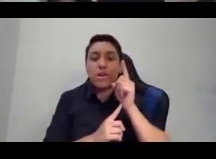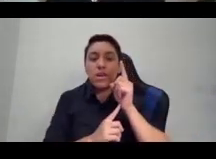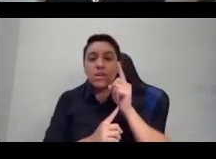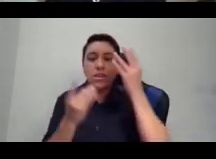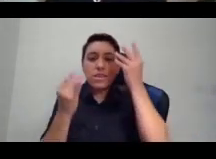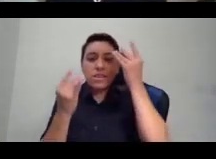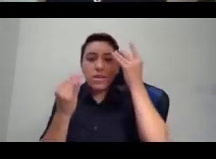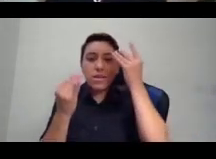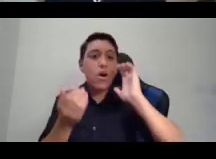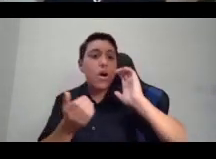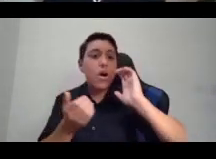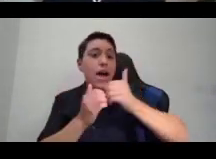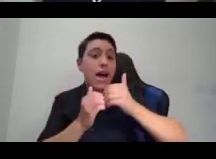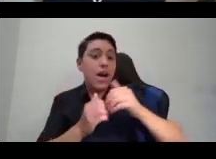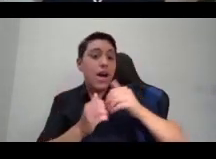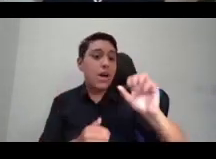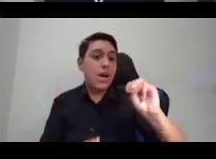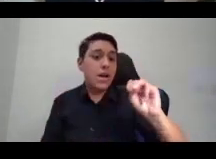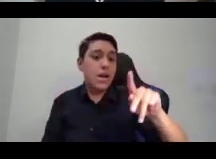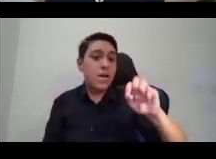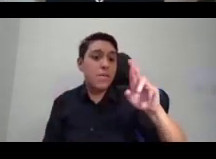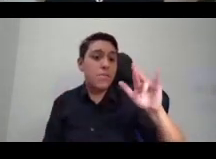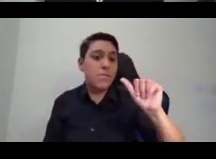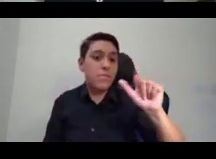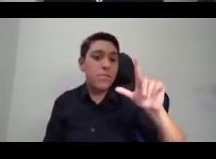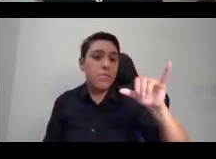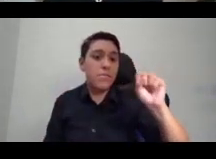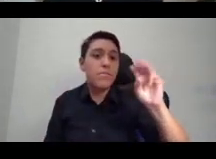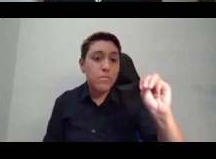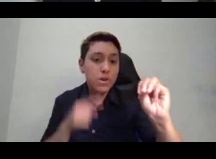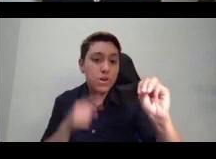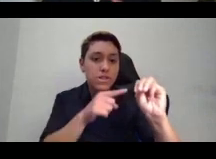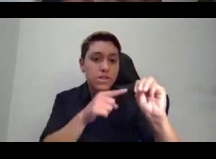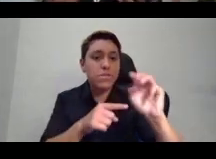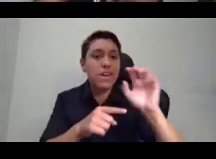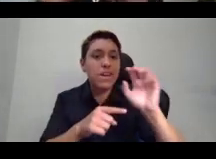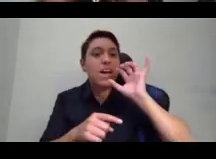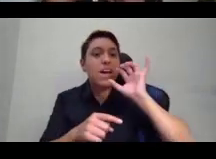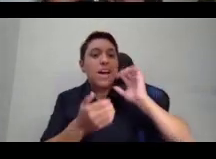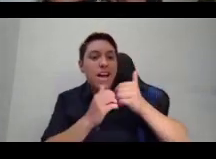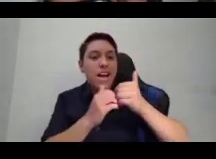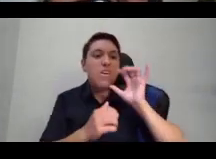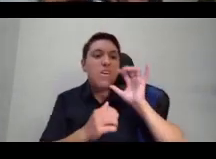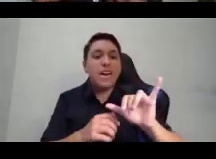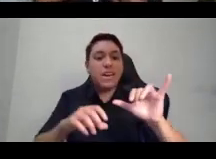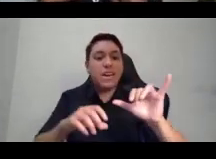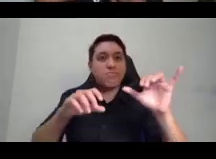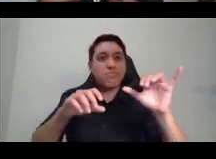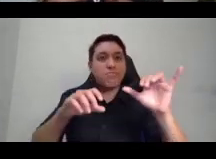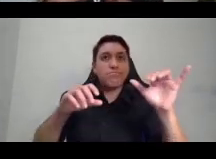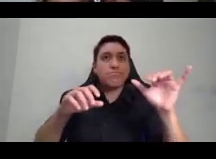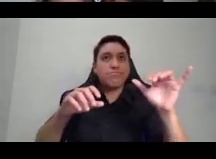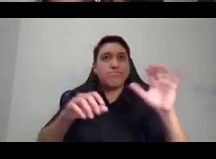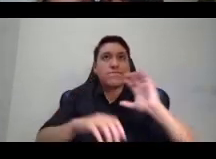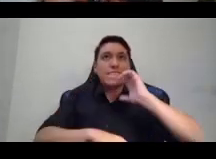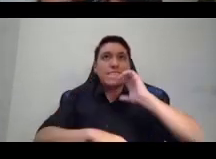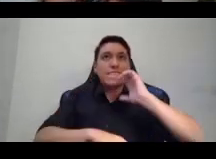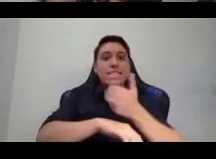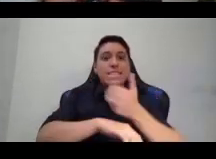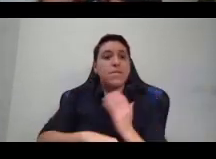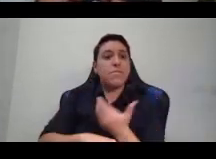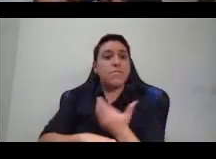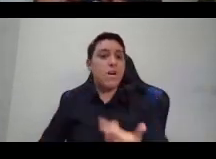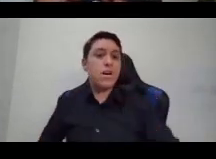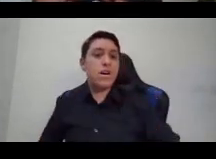our lives at the level of our clothing. So what I would like for us to do for this activity is to just take a moment to